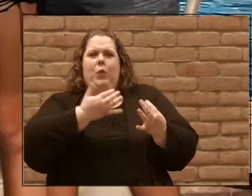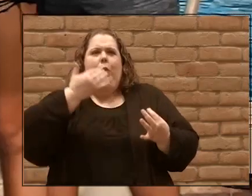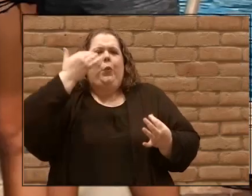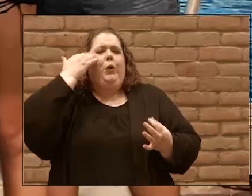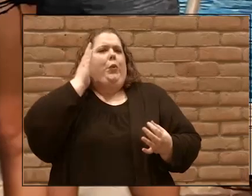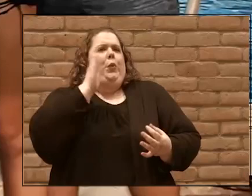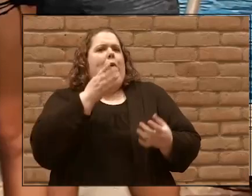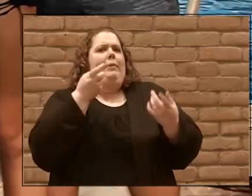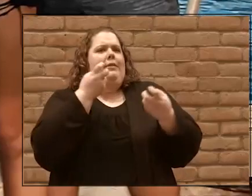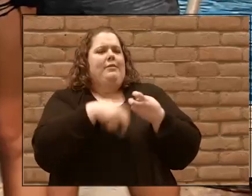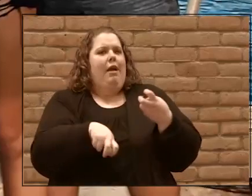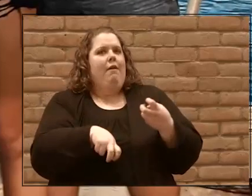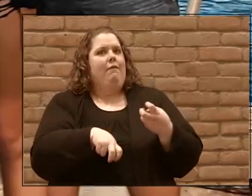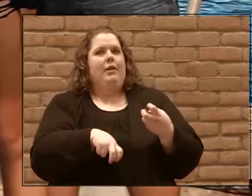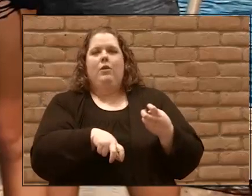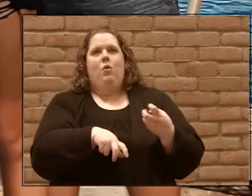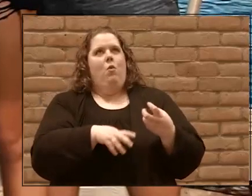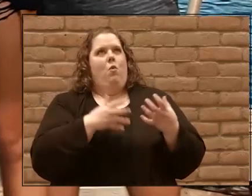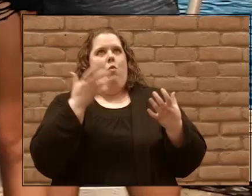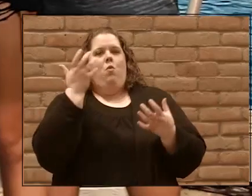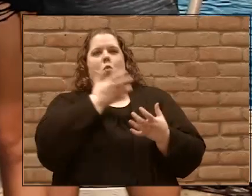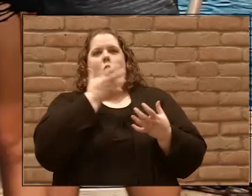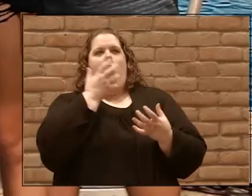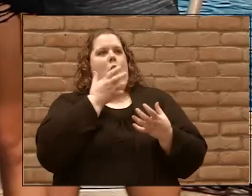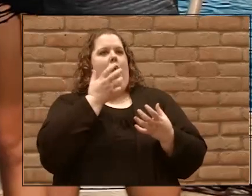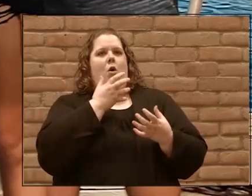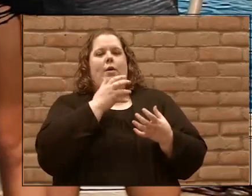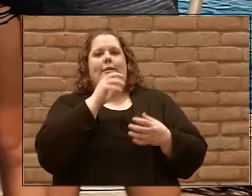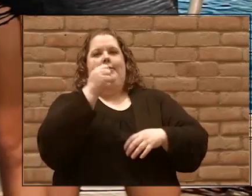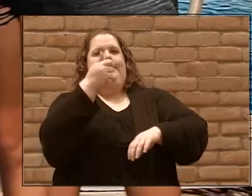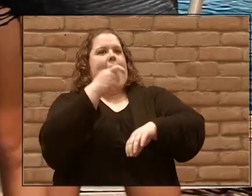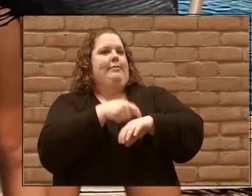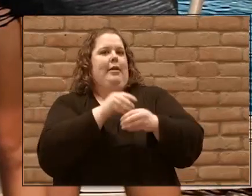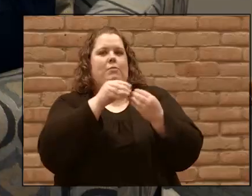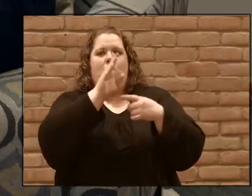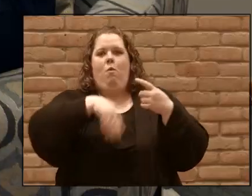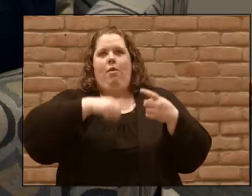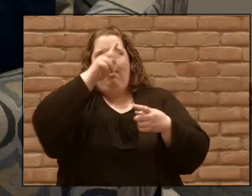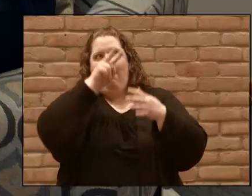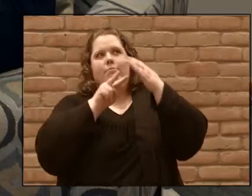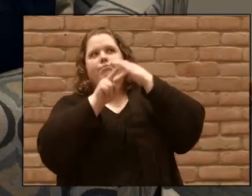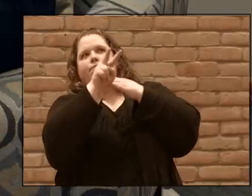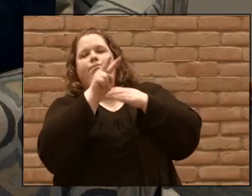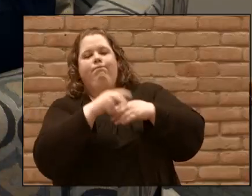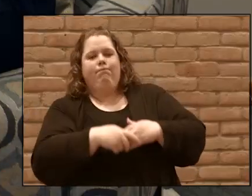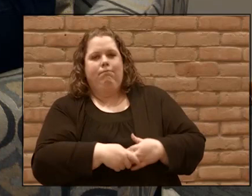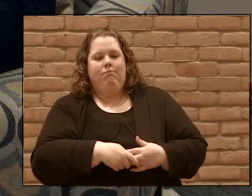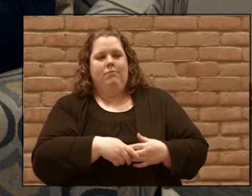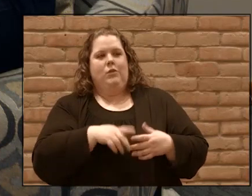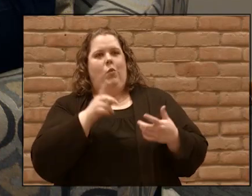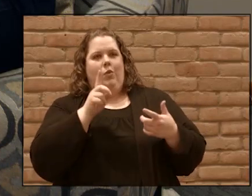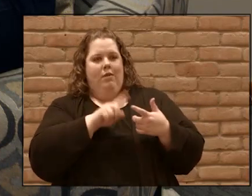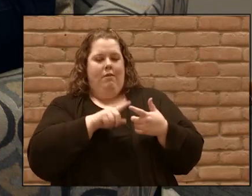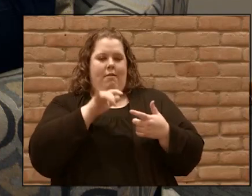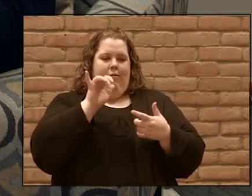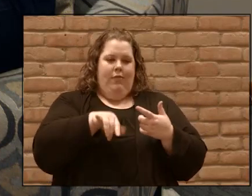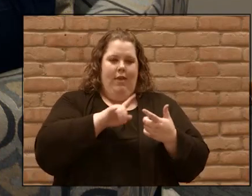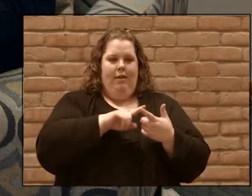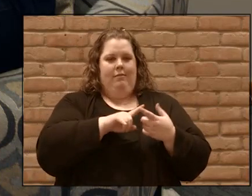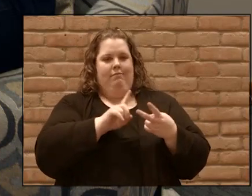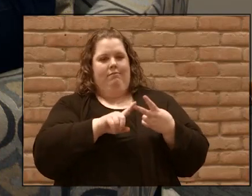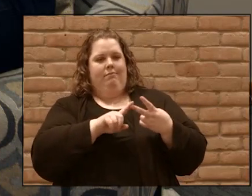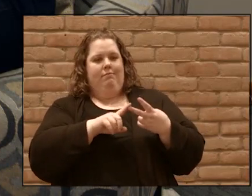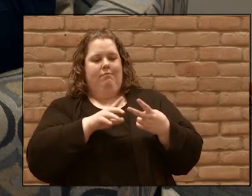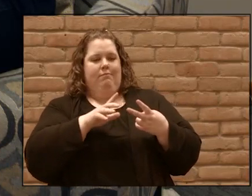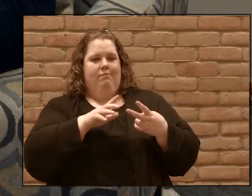but it was probably tenfold more than what we had anticipated so you take that and you mix in a broken world